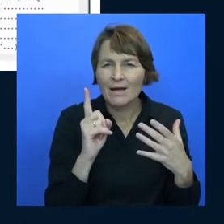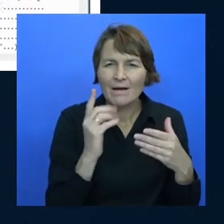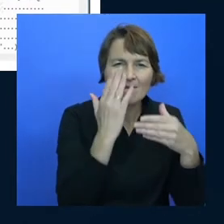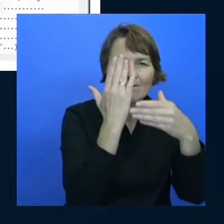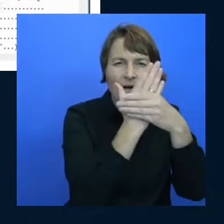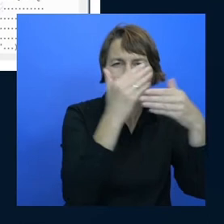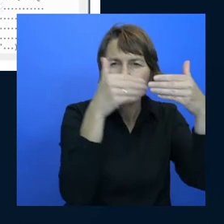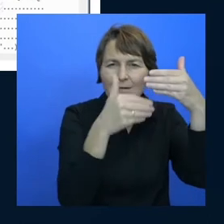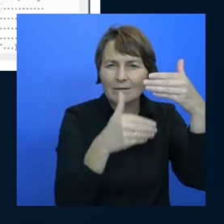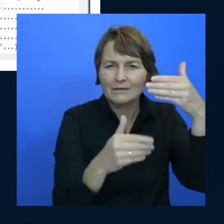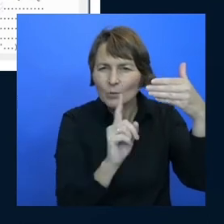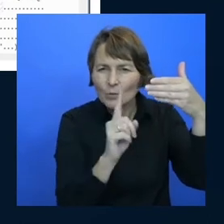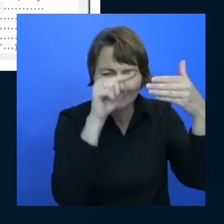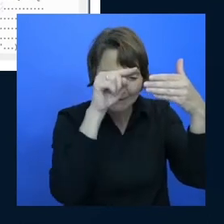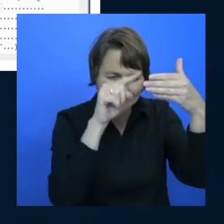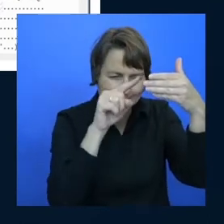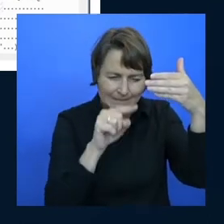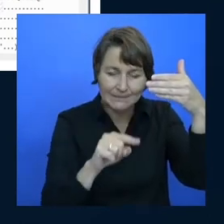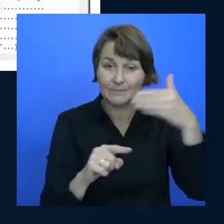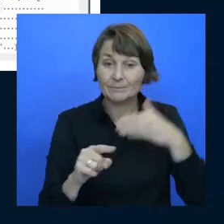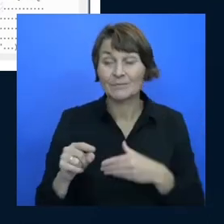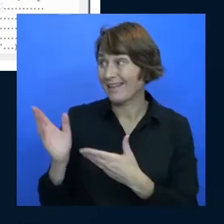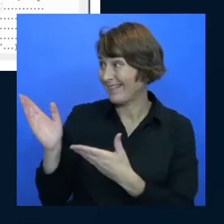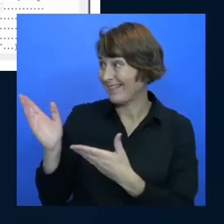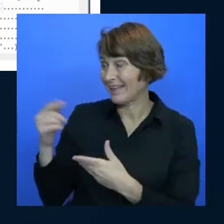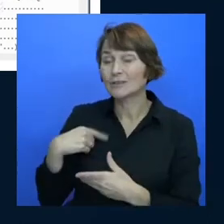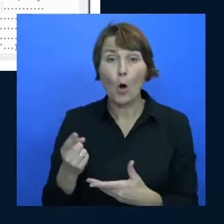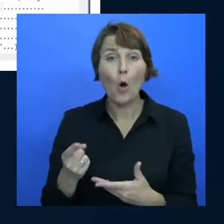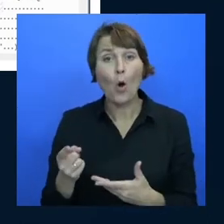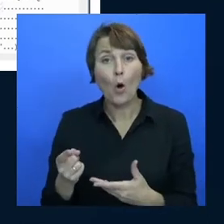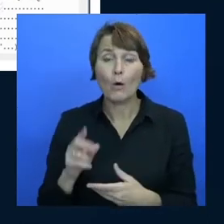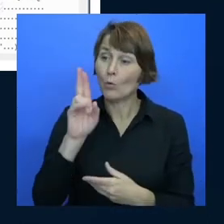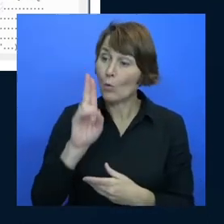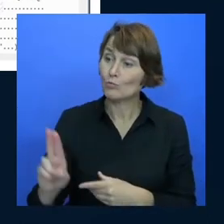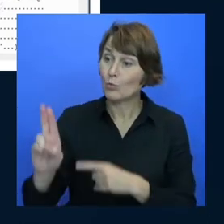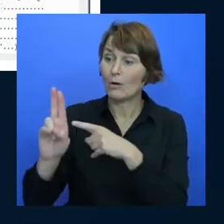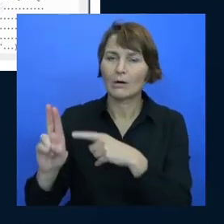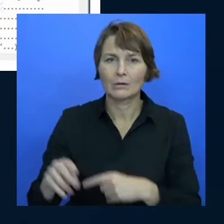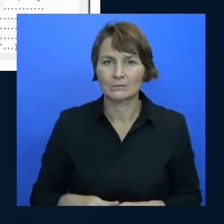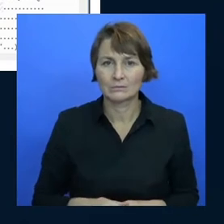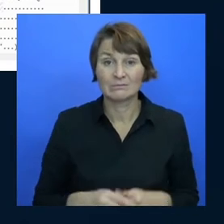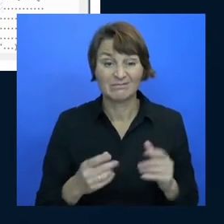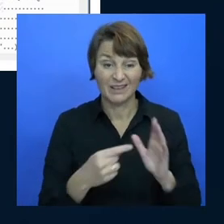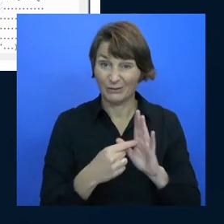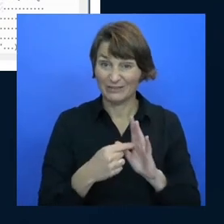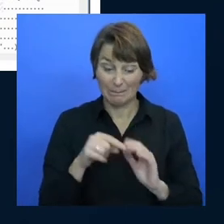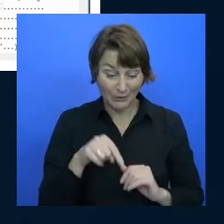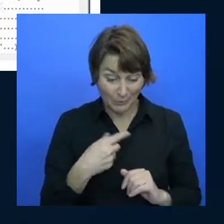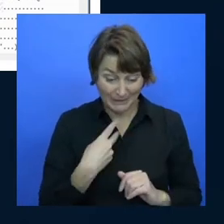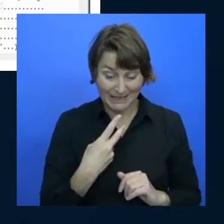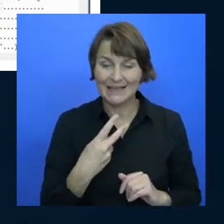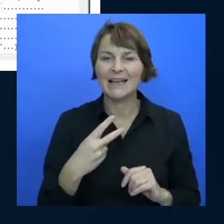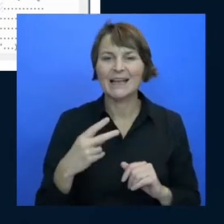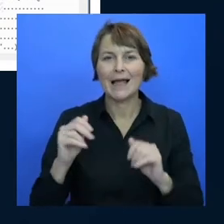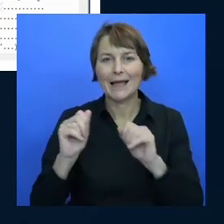typical kind of umbraco slide here like if someone were to screenshot this with you and i and like let's do our little what we can